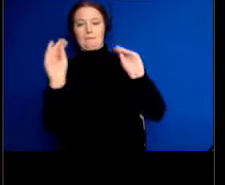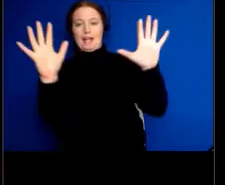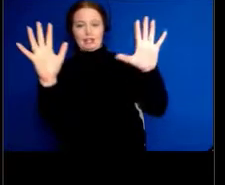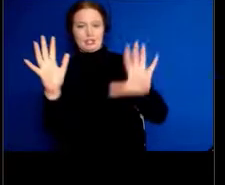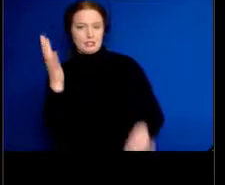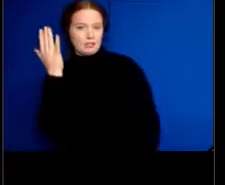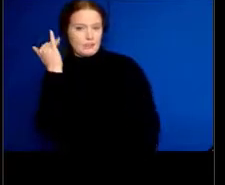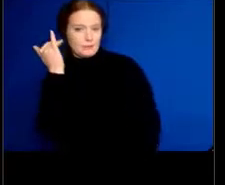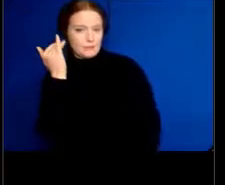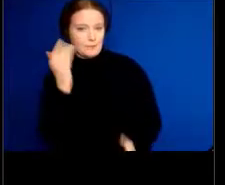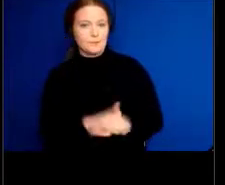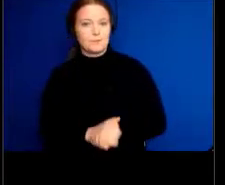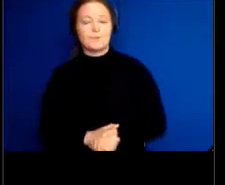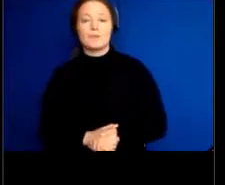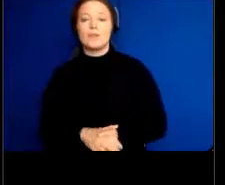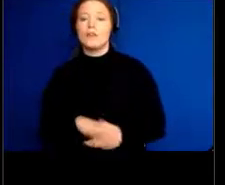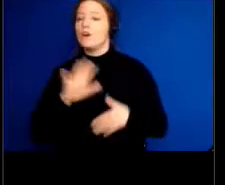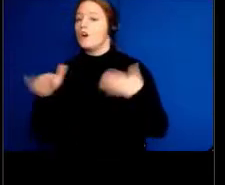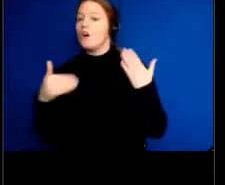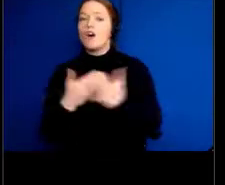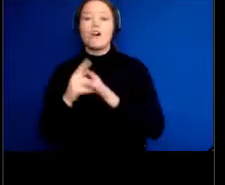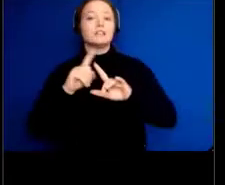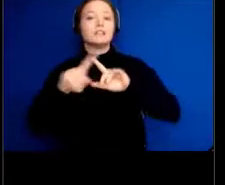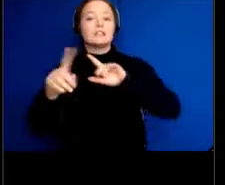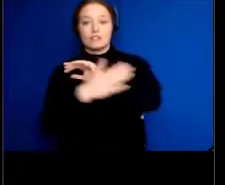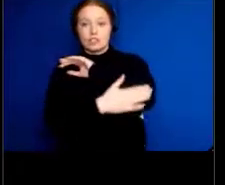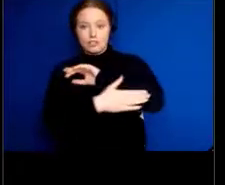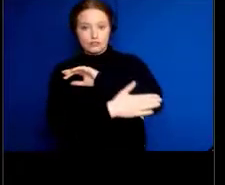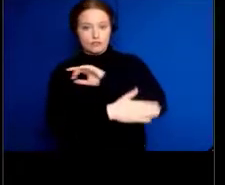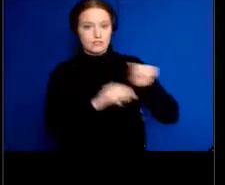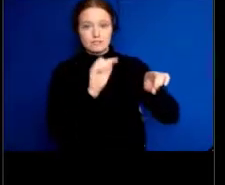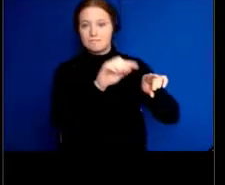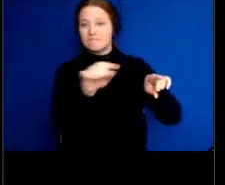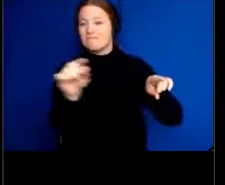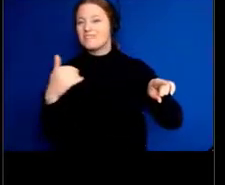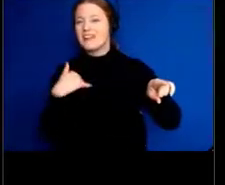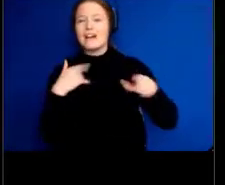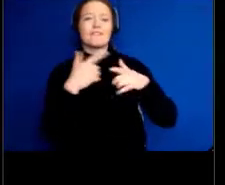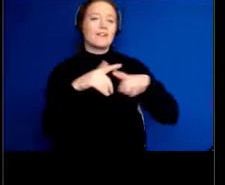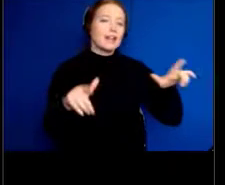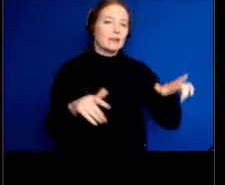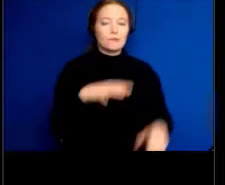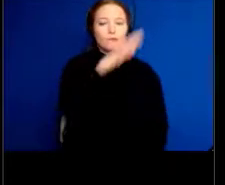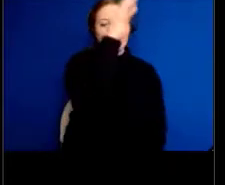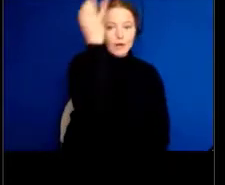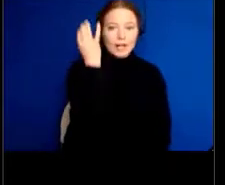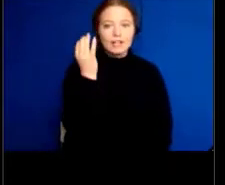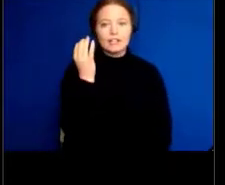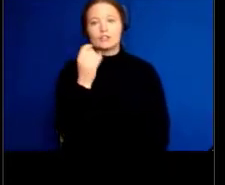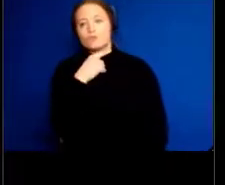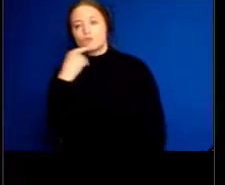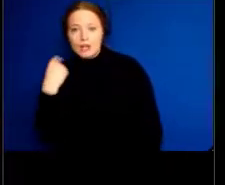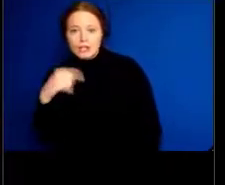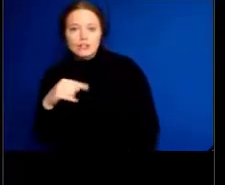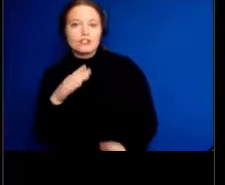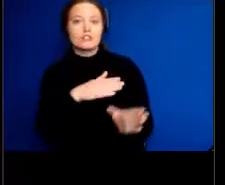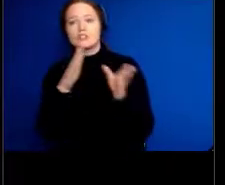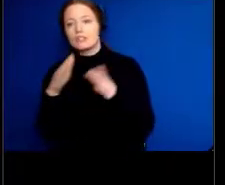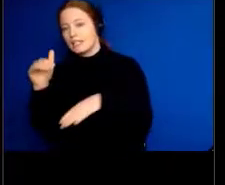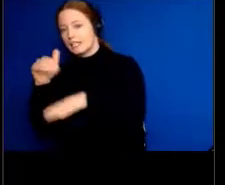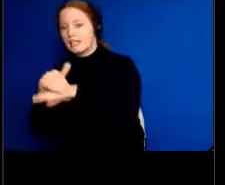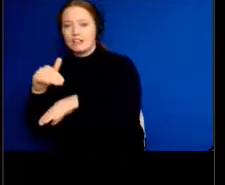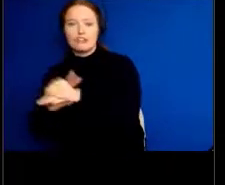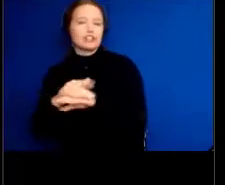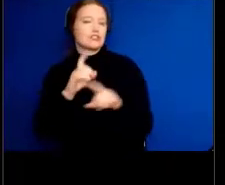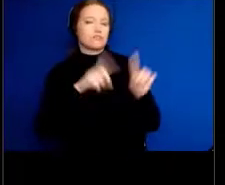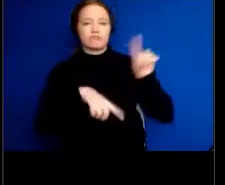every country has a language. You know, there's French and Russian and English, different languages, but everybody has a language.